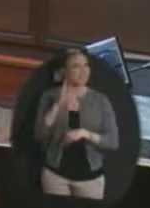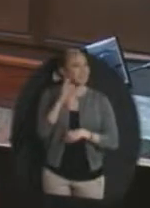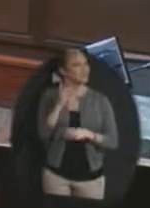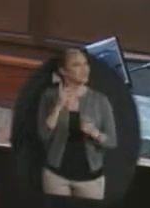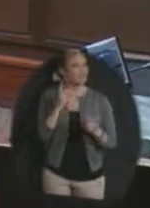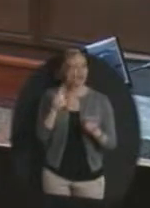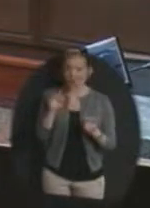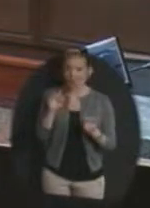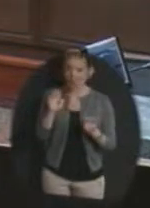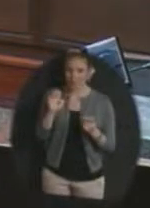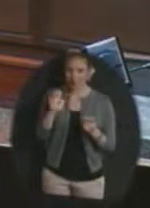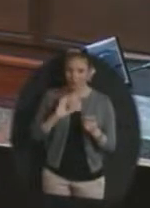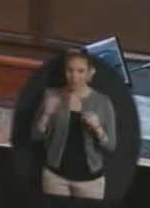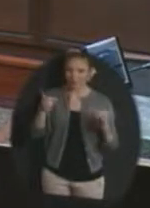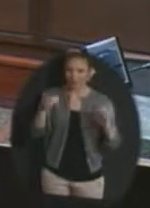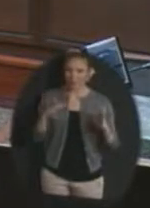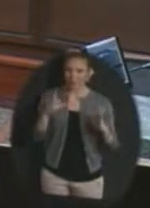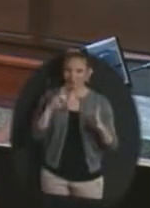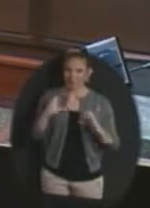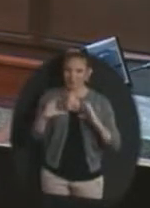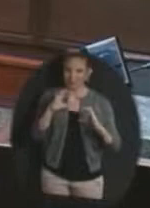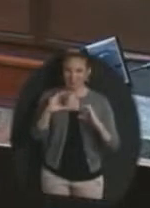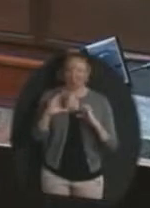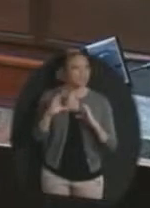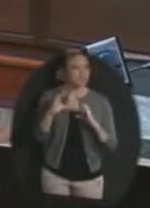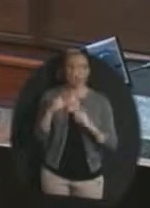Communications, is going to lead us with the help of Mr. Poland.